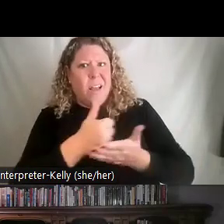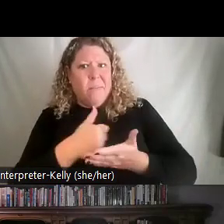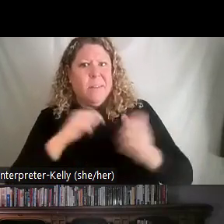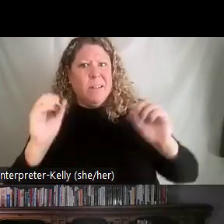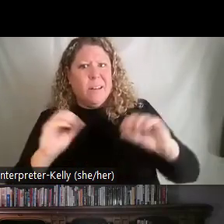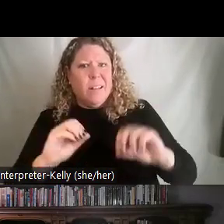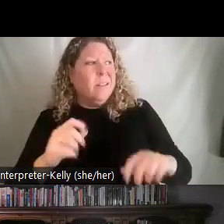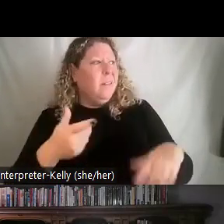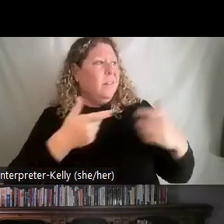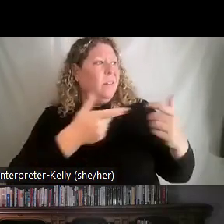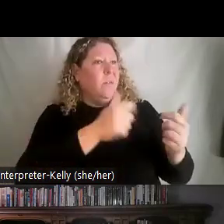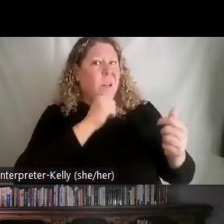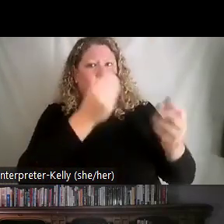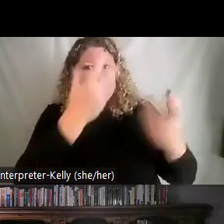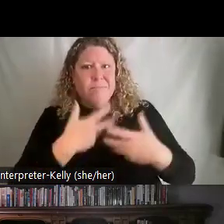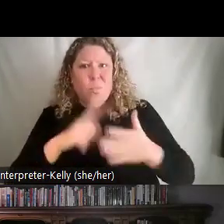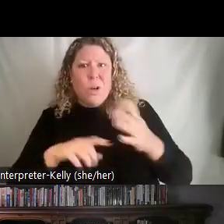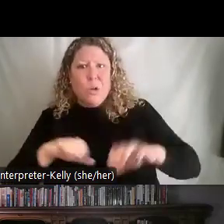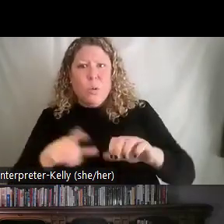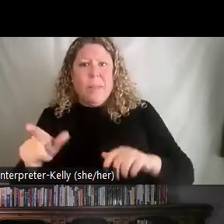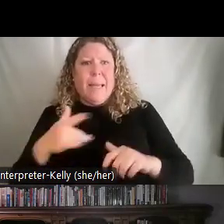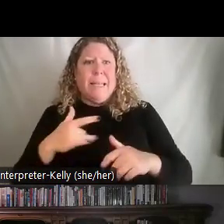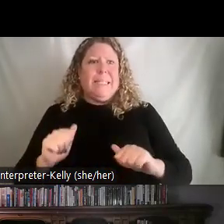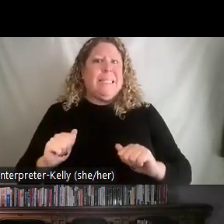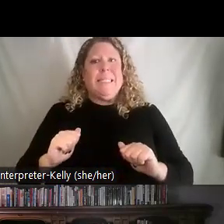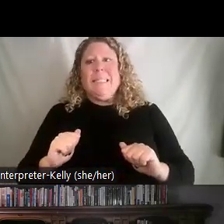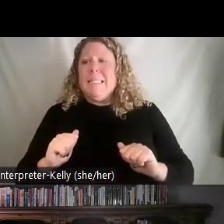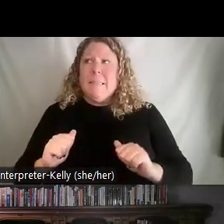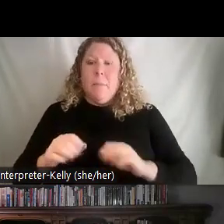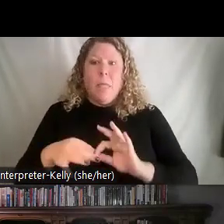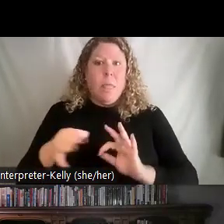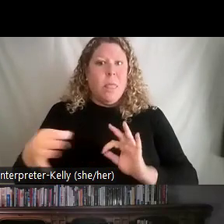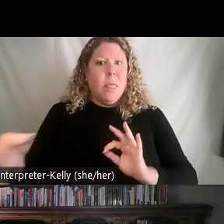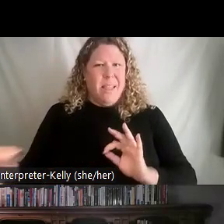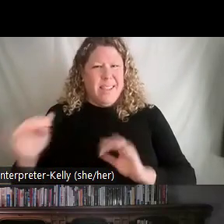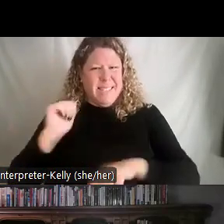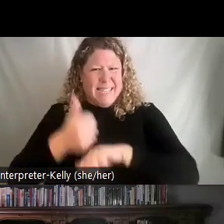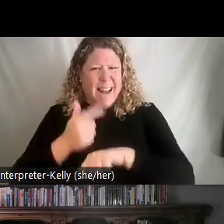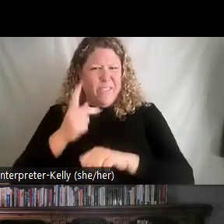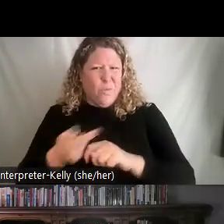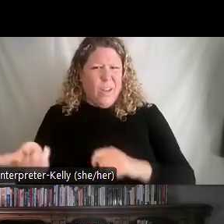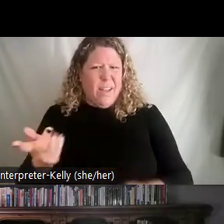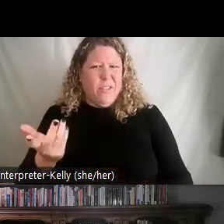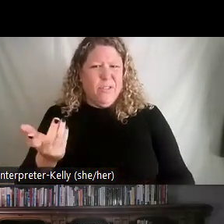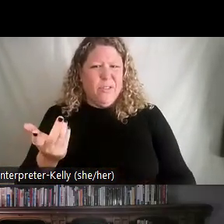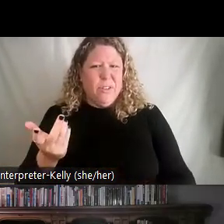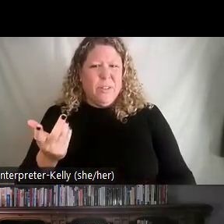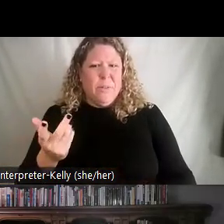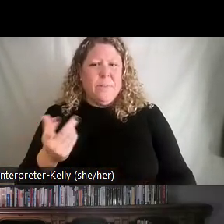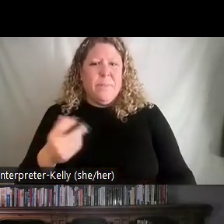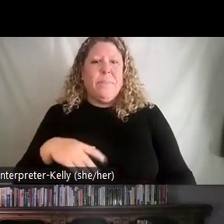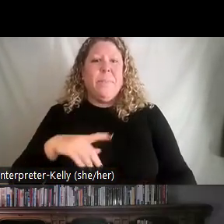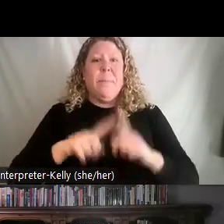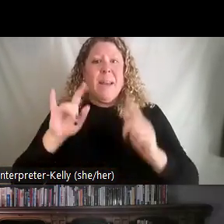They didn't know what to do. They're going to be hesitant. And the task may not get you set them up for failure. On the other hand, if you